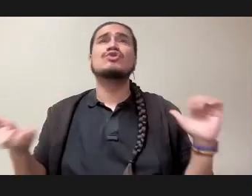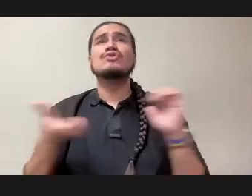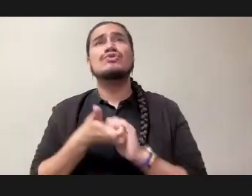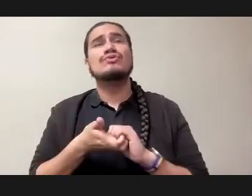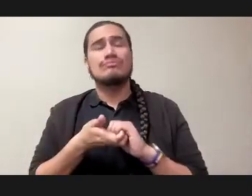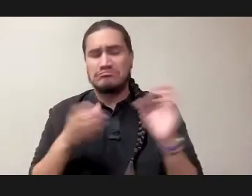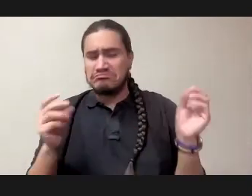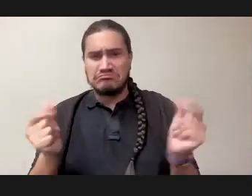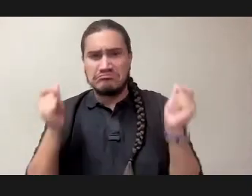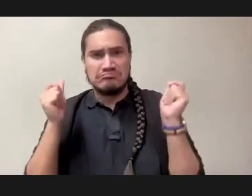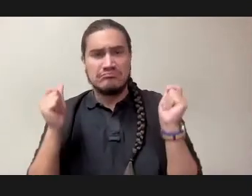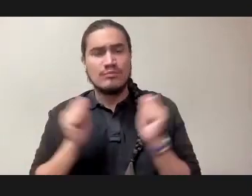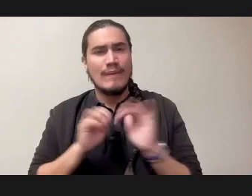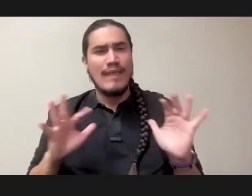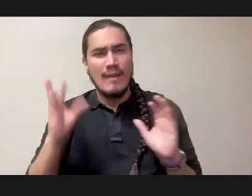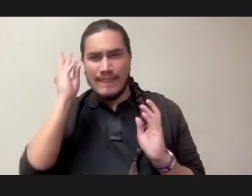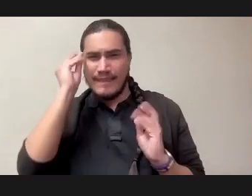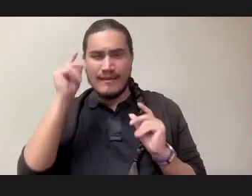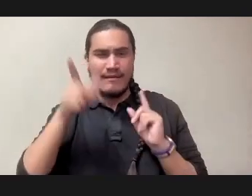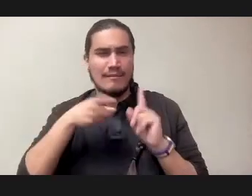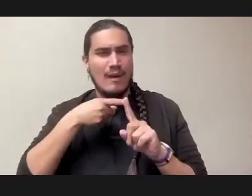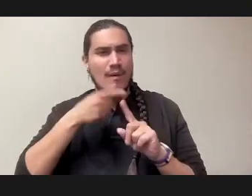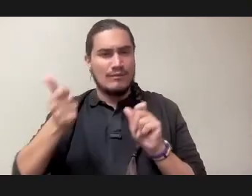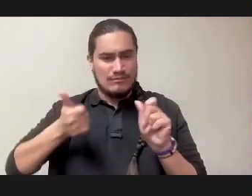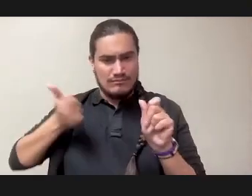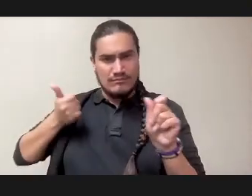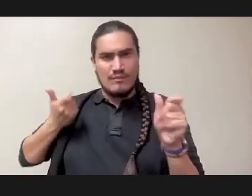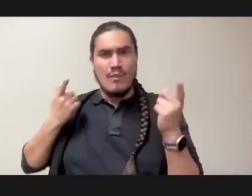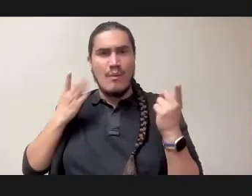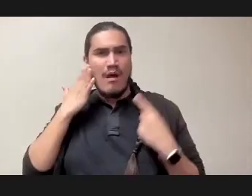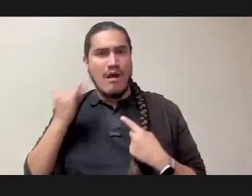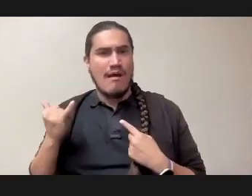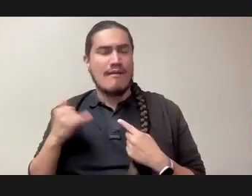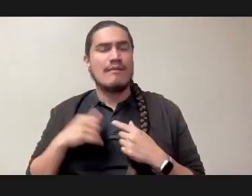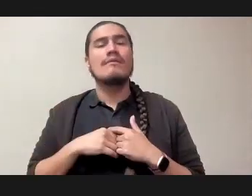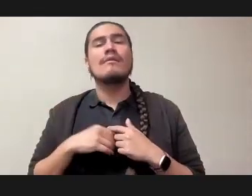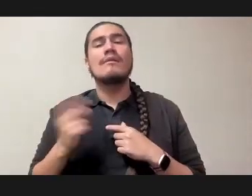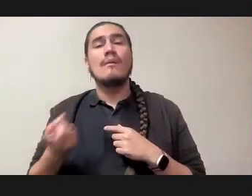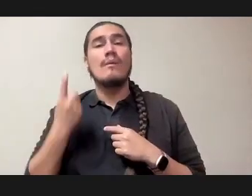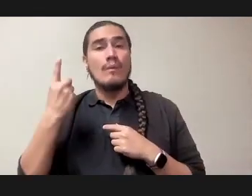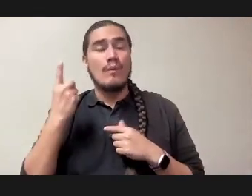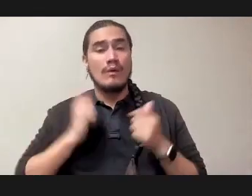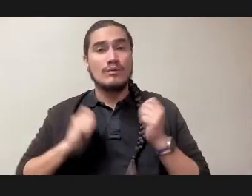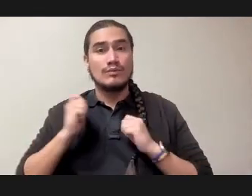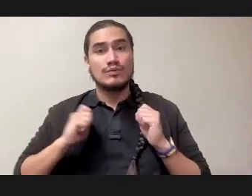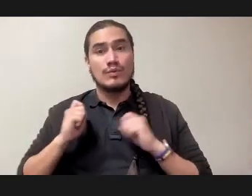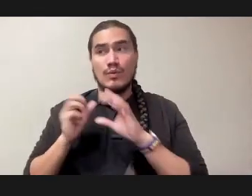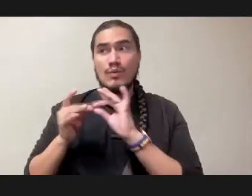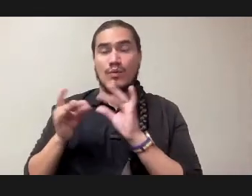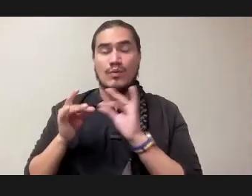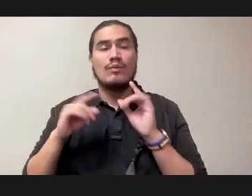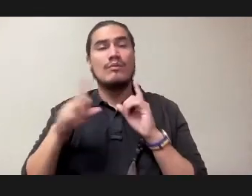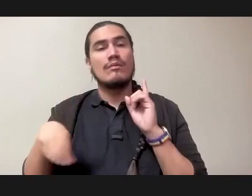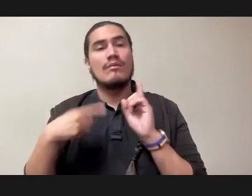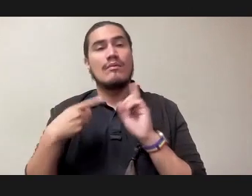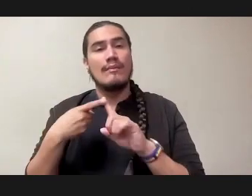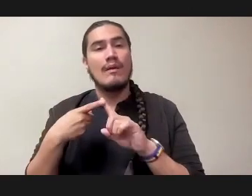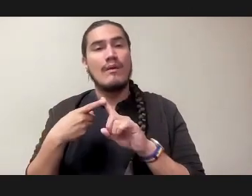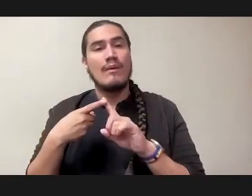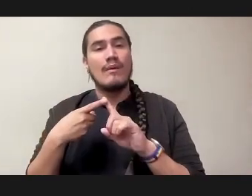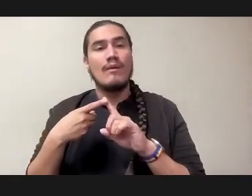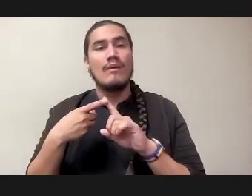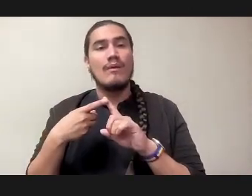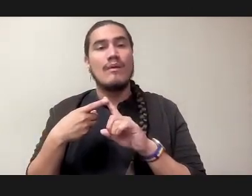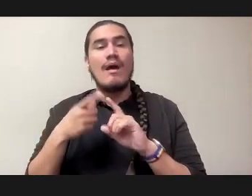And y'all remember when the great Issa Ray said at one of the awards show that I'm rooting for everyone black? I am not rooting for everyone